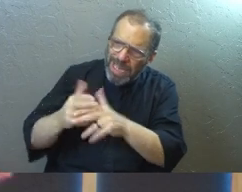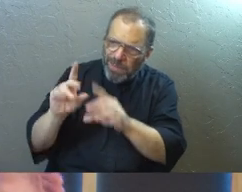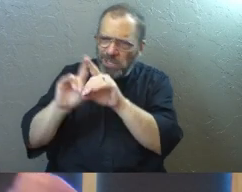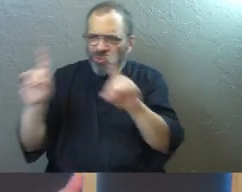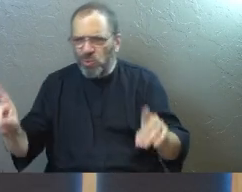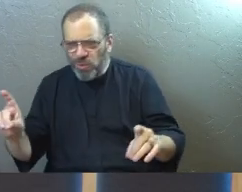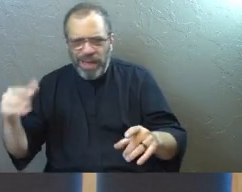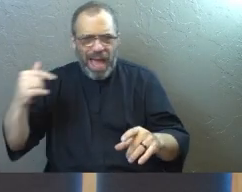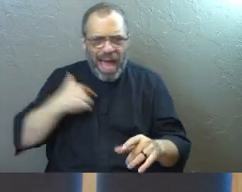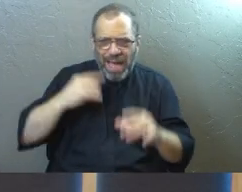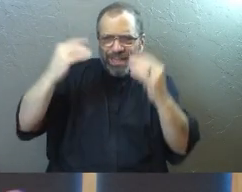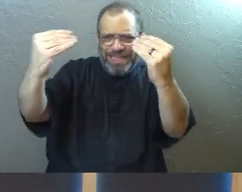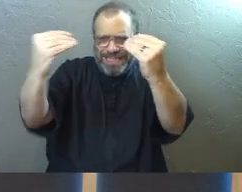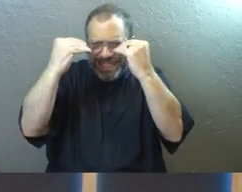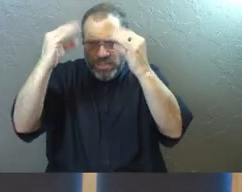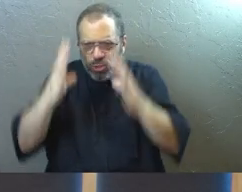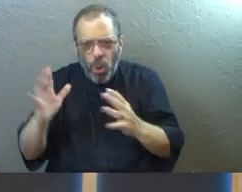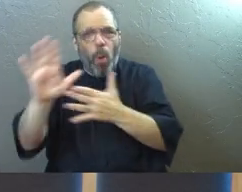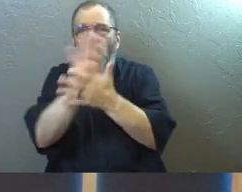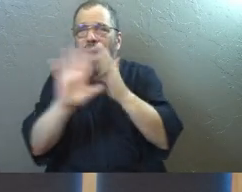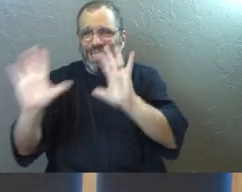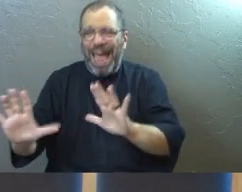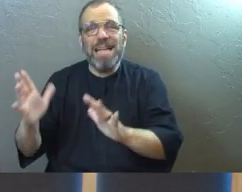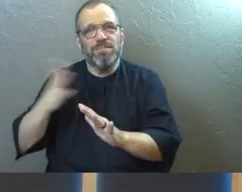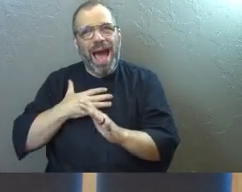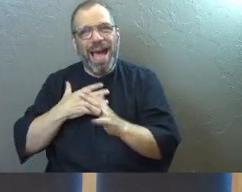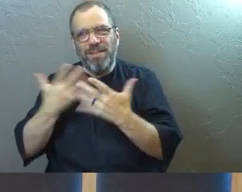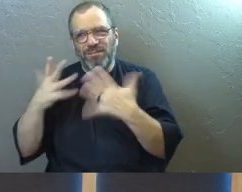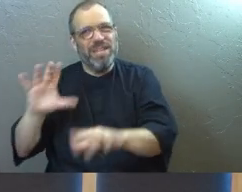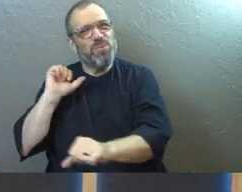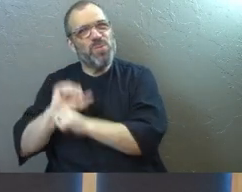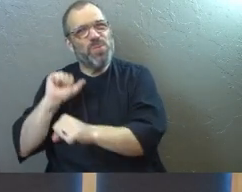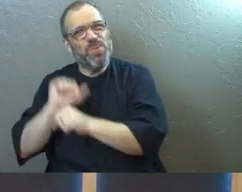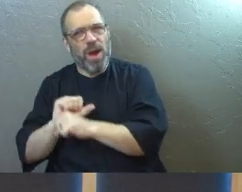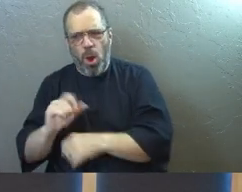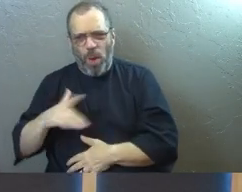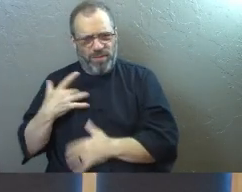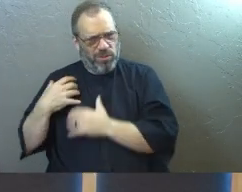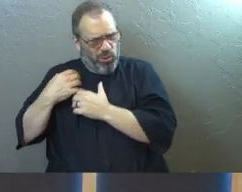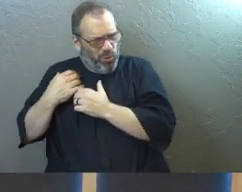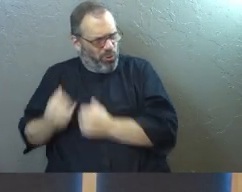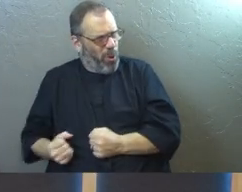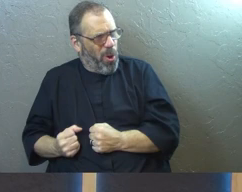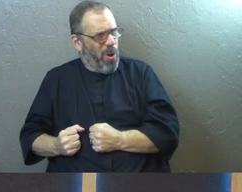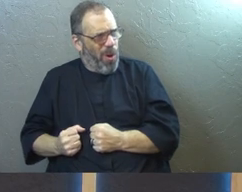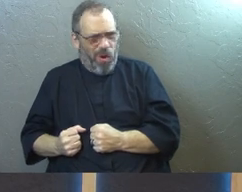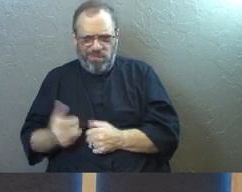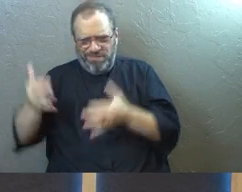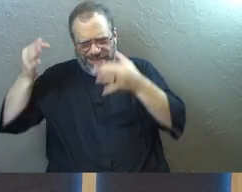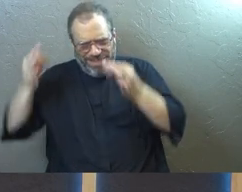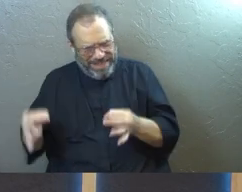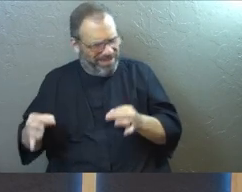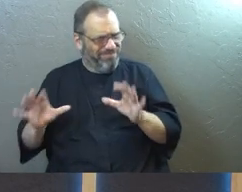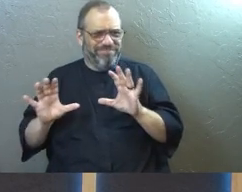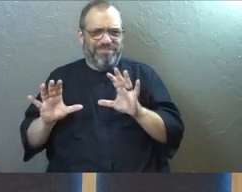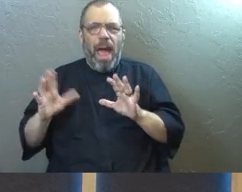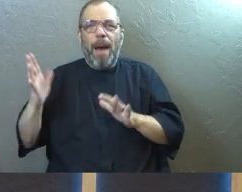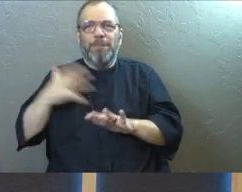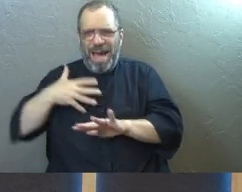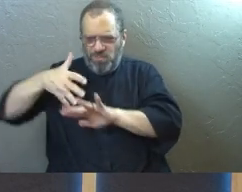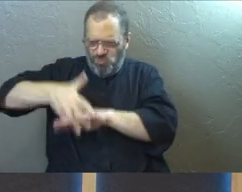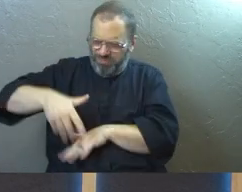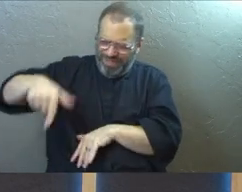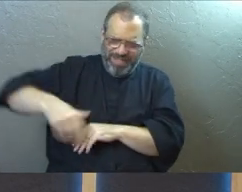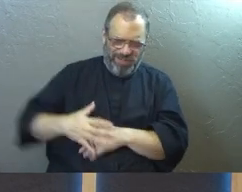degree. This is the professor that I had, whatever it is. That's where it goes. If I need to feel strong, if I need to make the choices I need to make, my